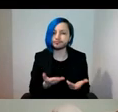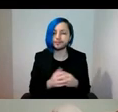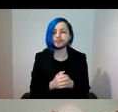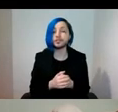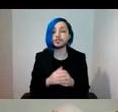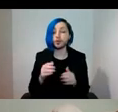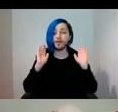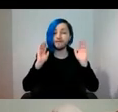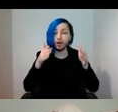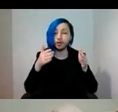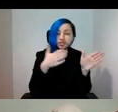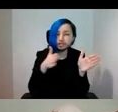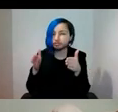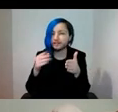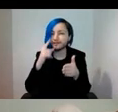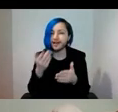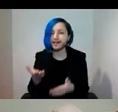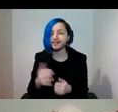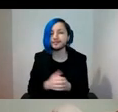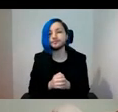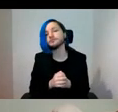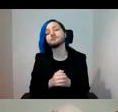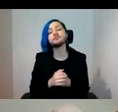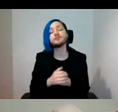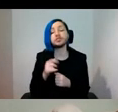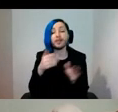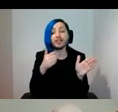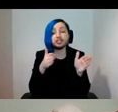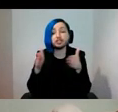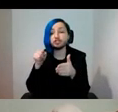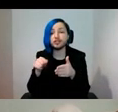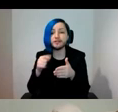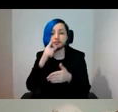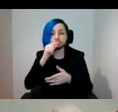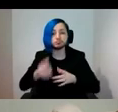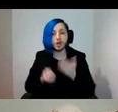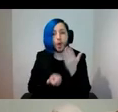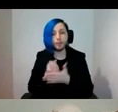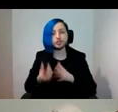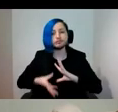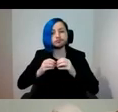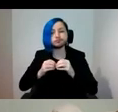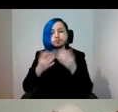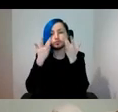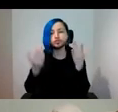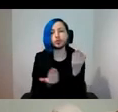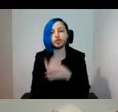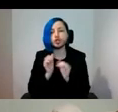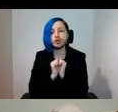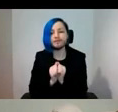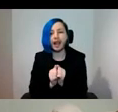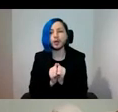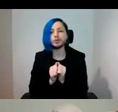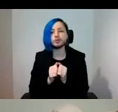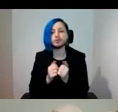focus? Might such a shift of focus generate opportunities for revealing new values and enhancing